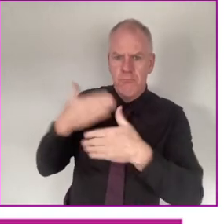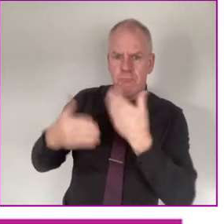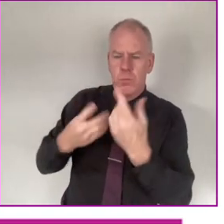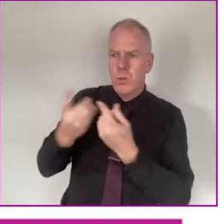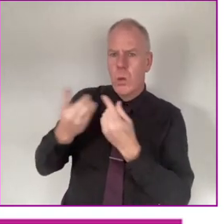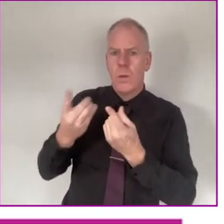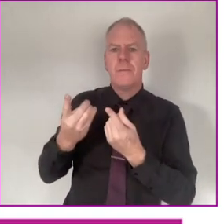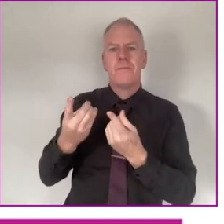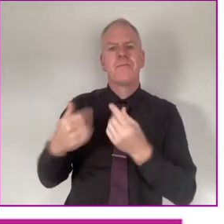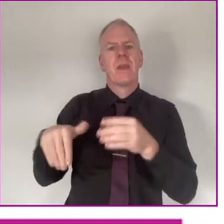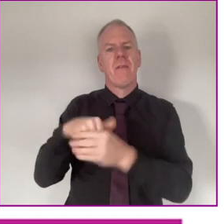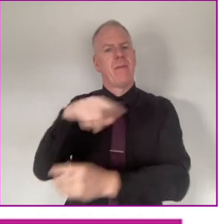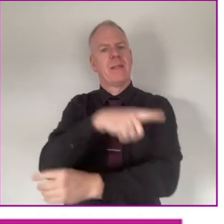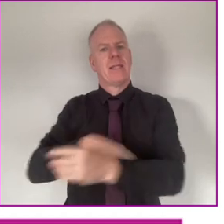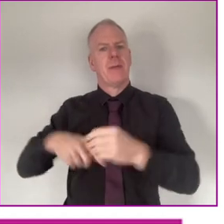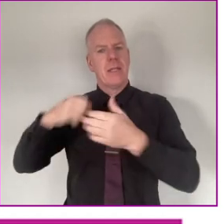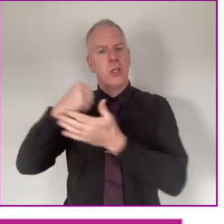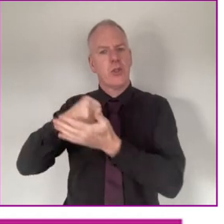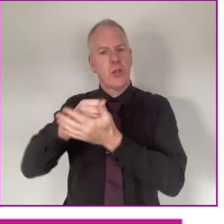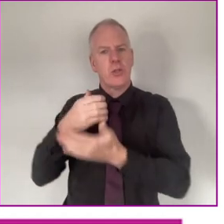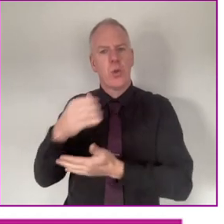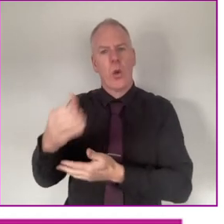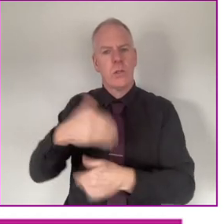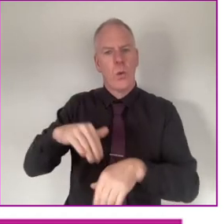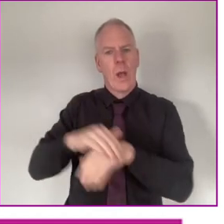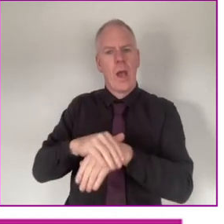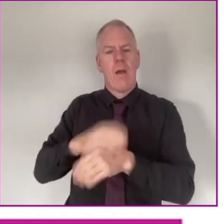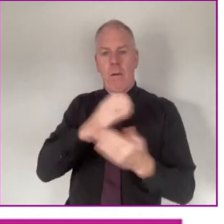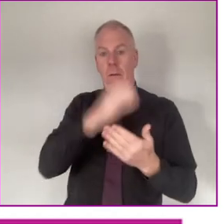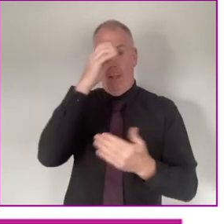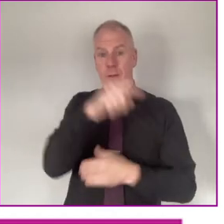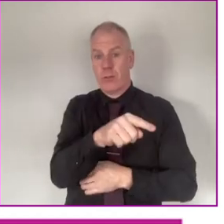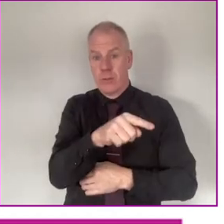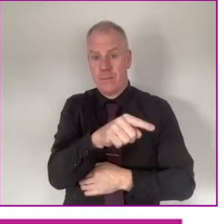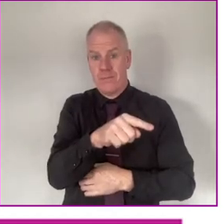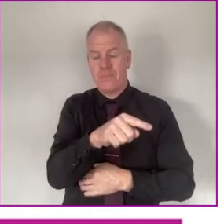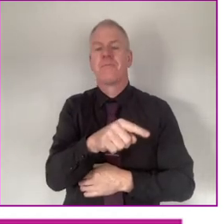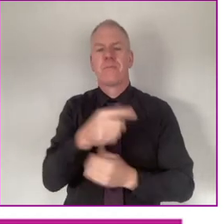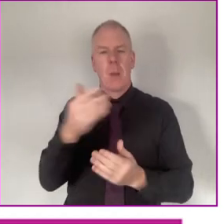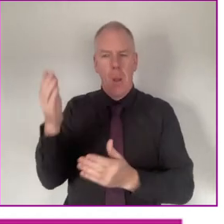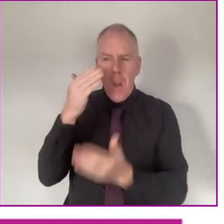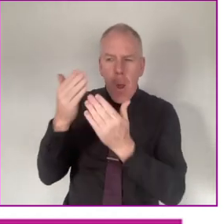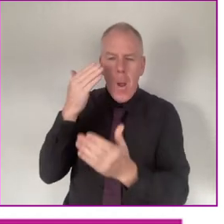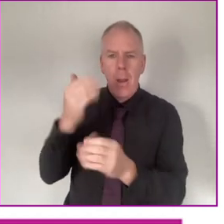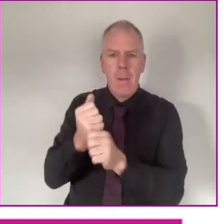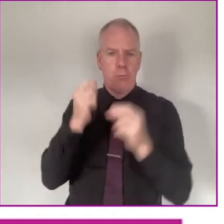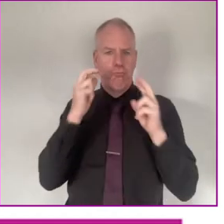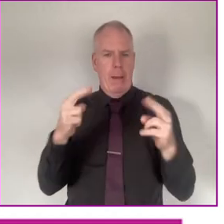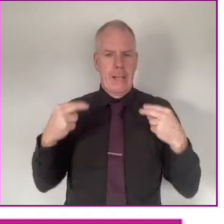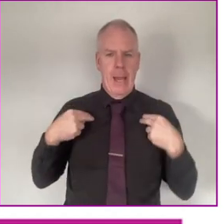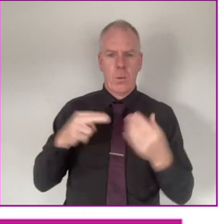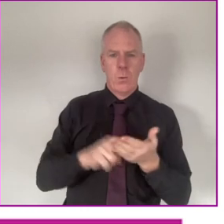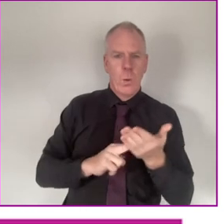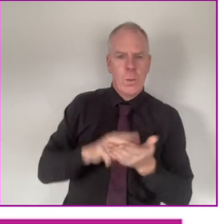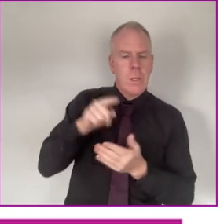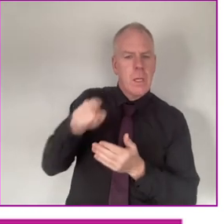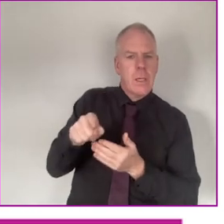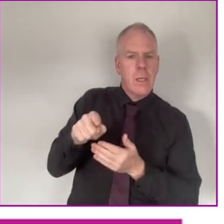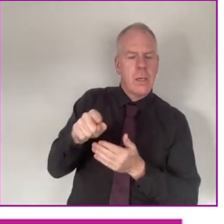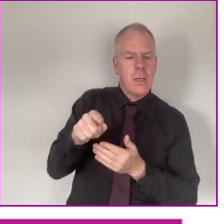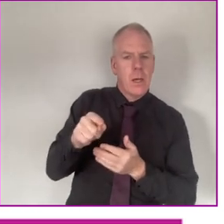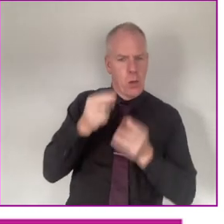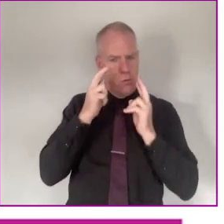about this and did a disability studies course in college, and we wanted to learn about the correct language